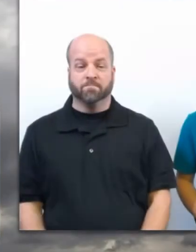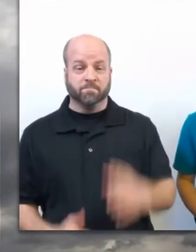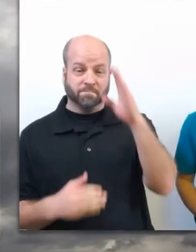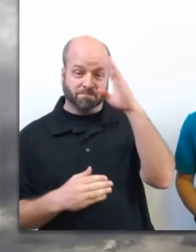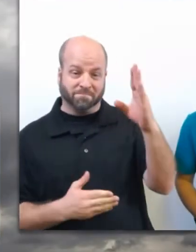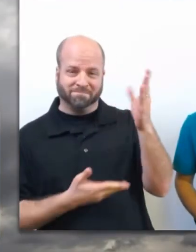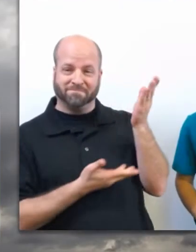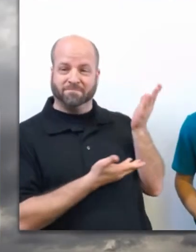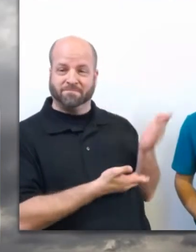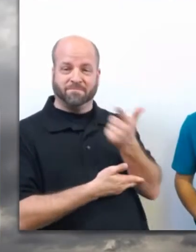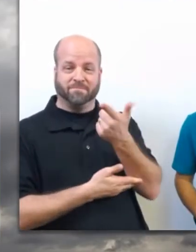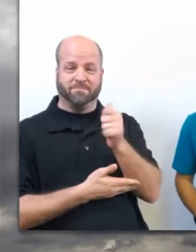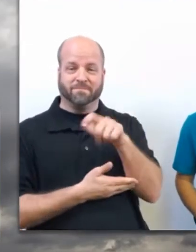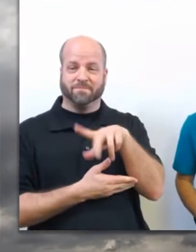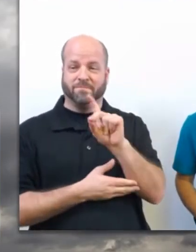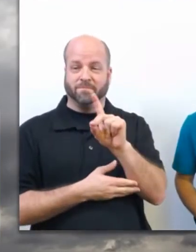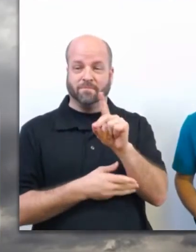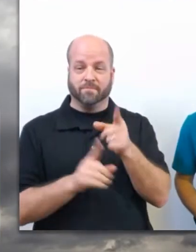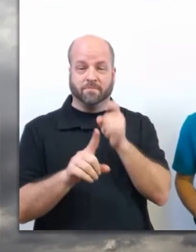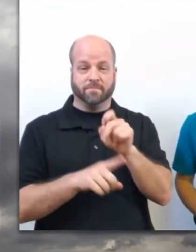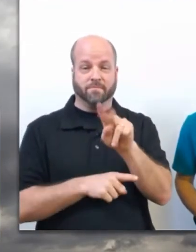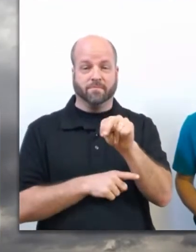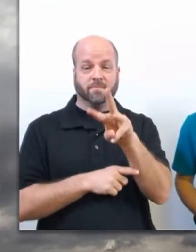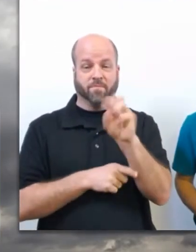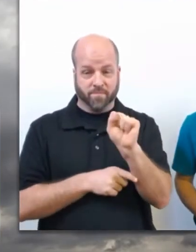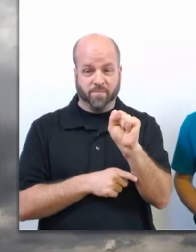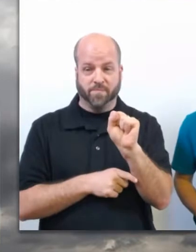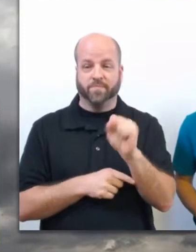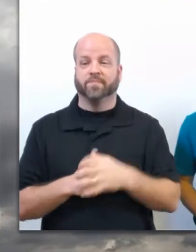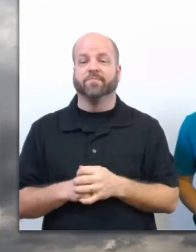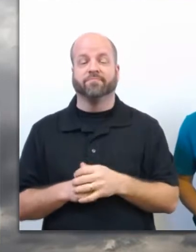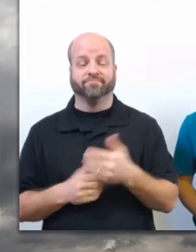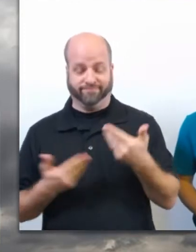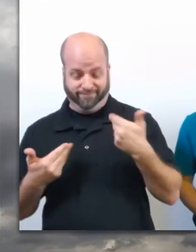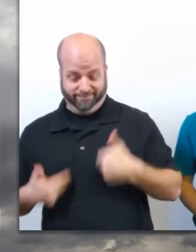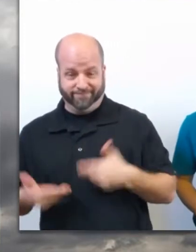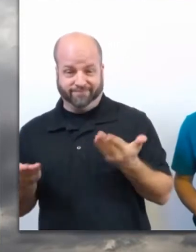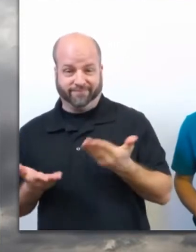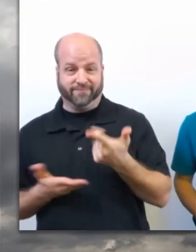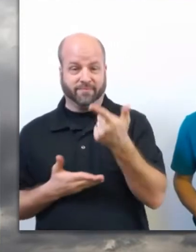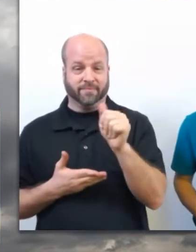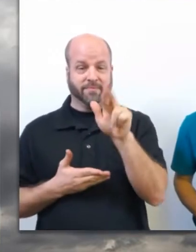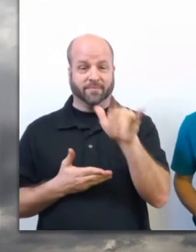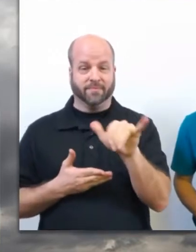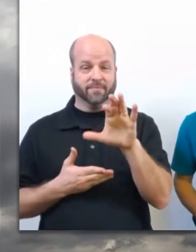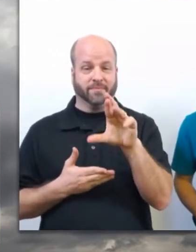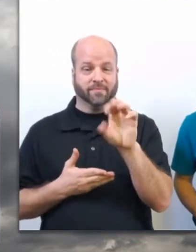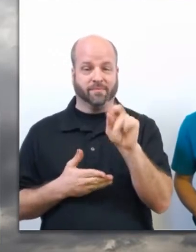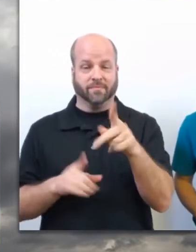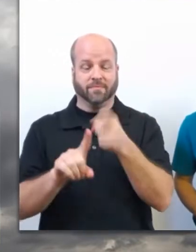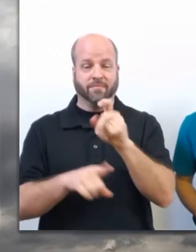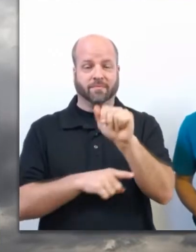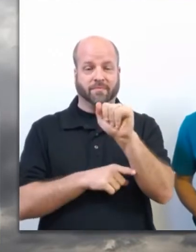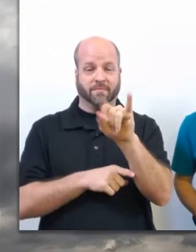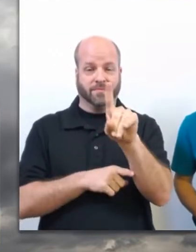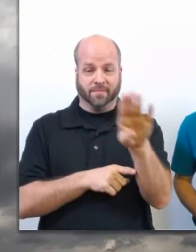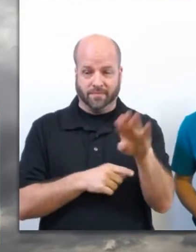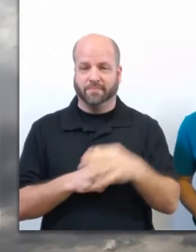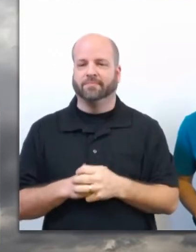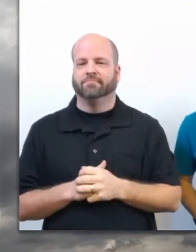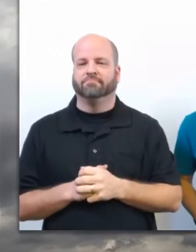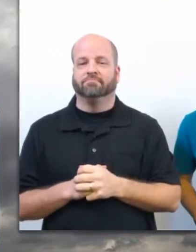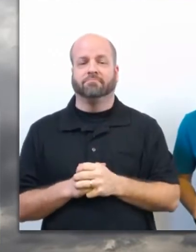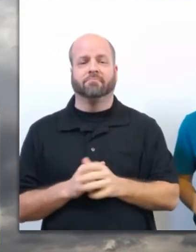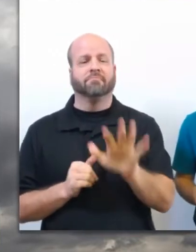Hi, I'm Gerald Satterwhite with the National Weather Service, and I'm joined by Gary Crook from the Alabama Institute for the Deaf and Blind.